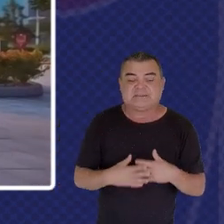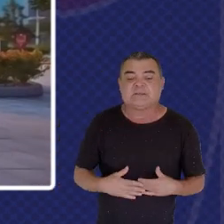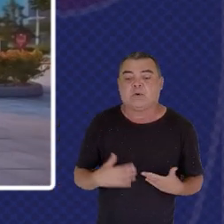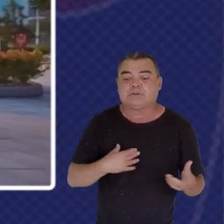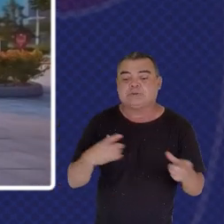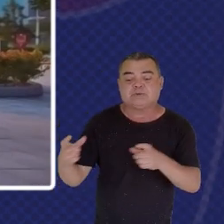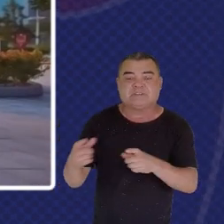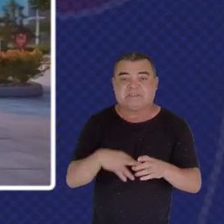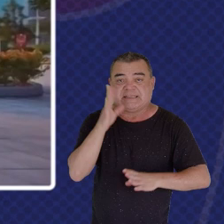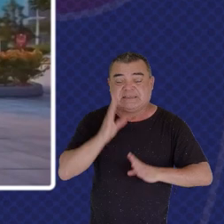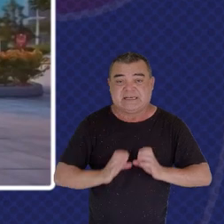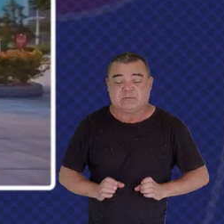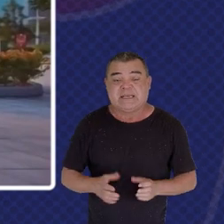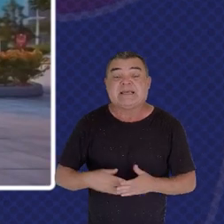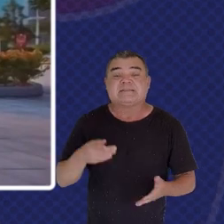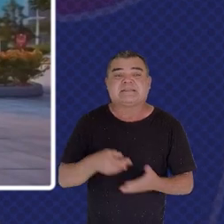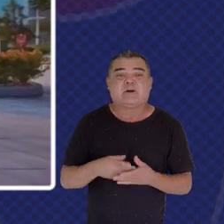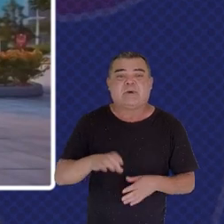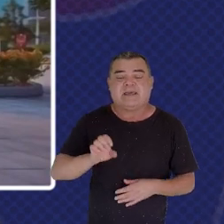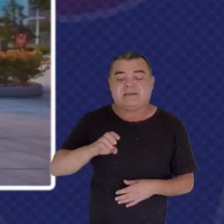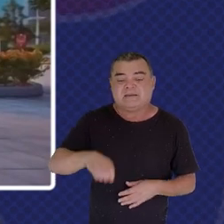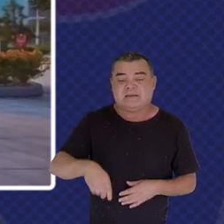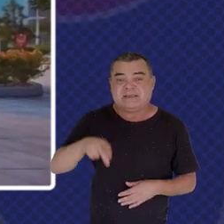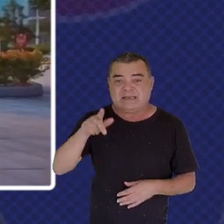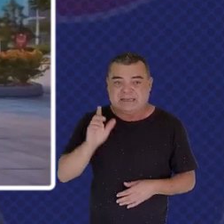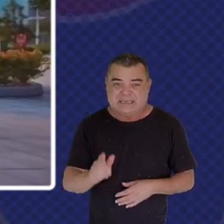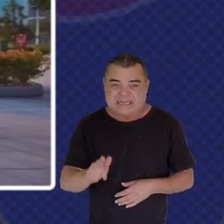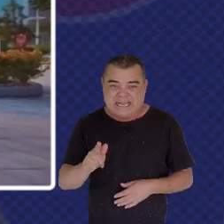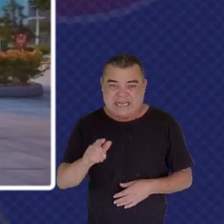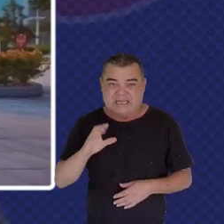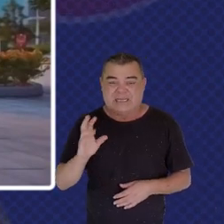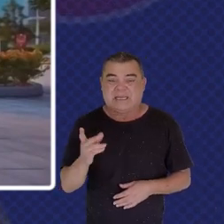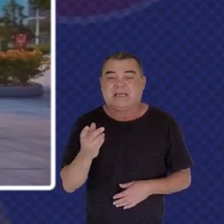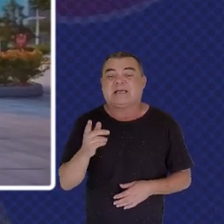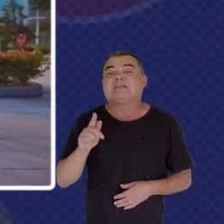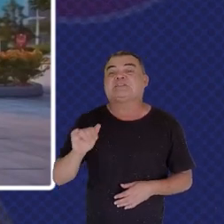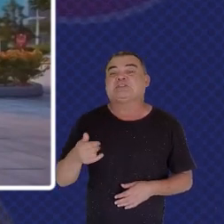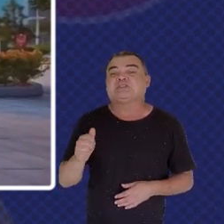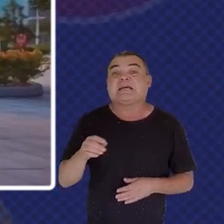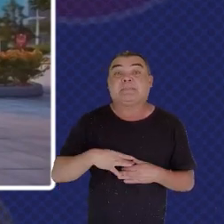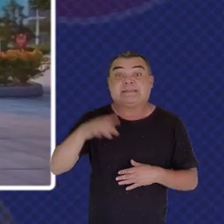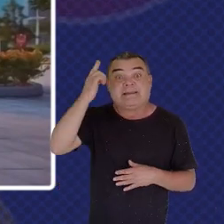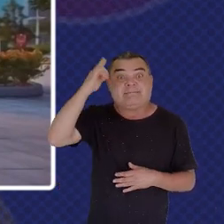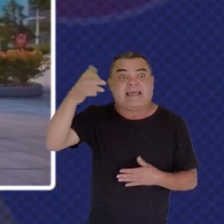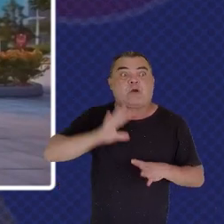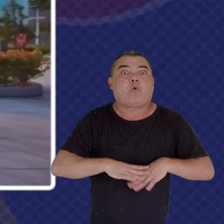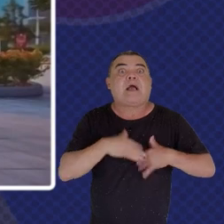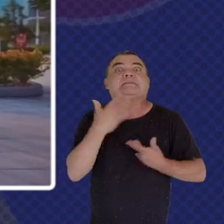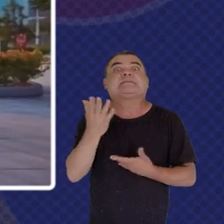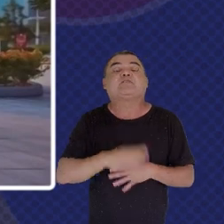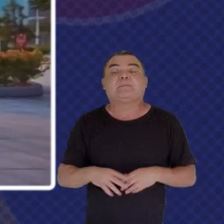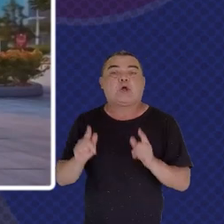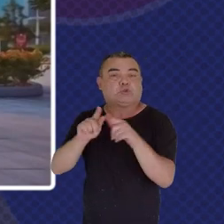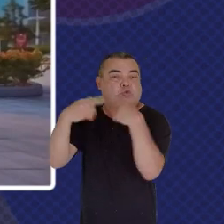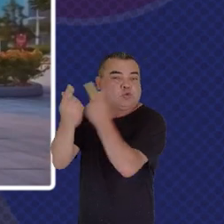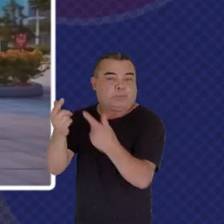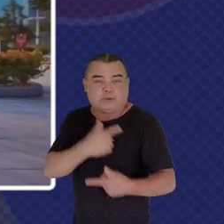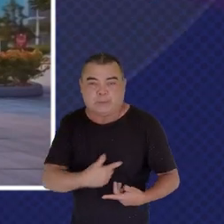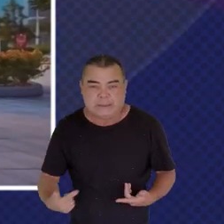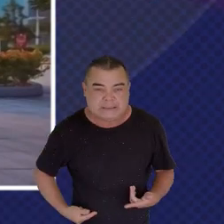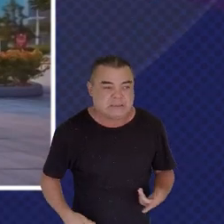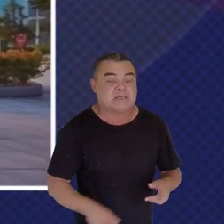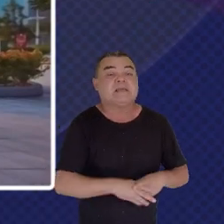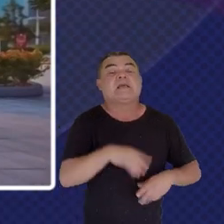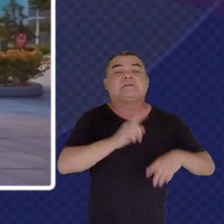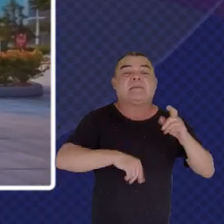To come up With ideas For what they think Might be best As a set of policies And a set of Delivery mechanisms We